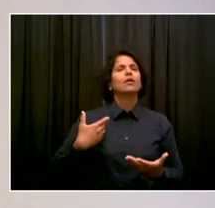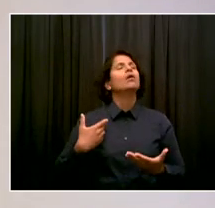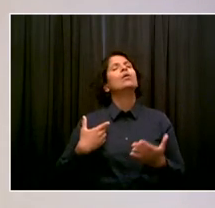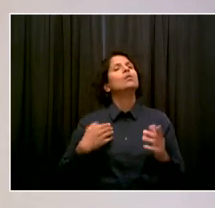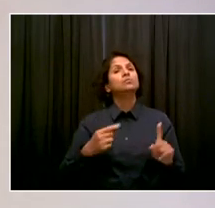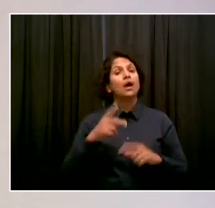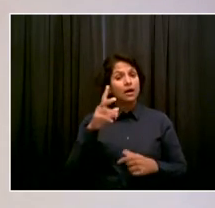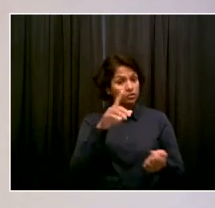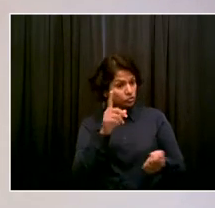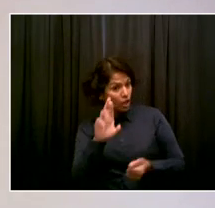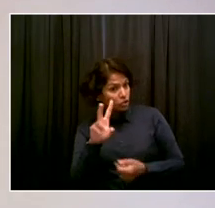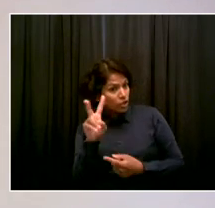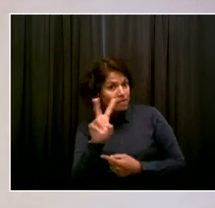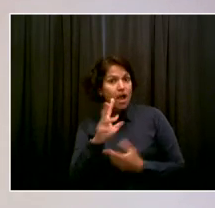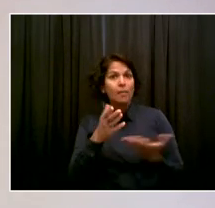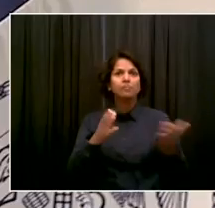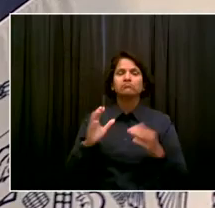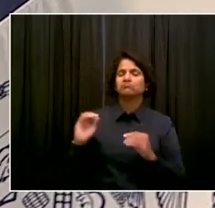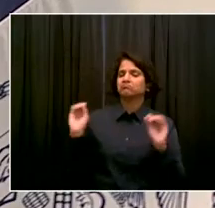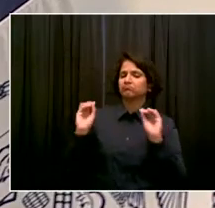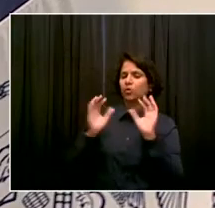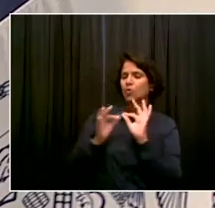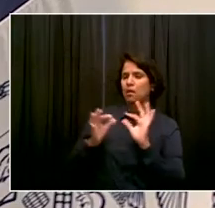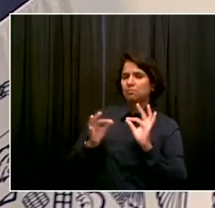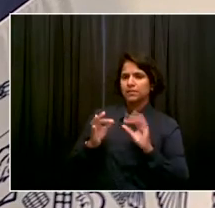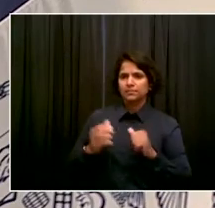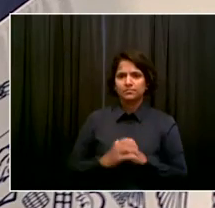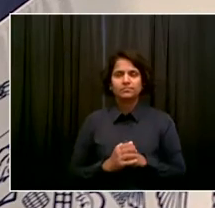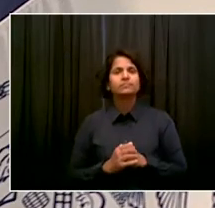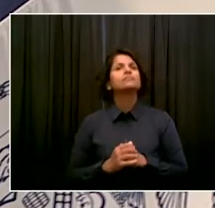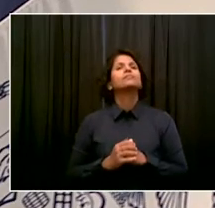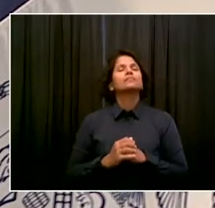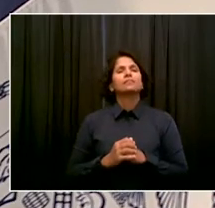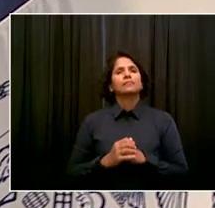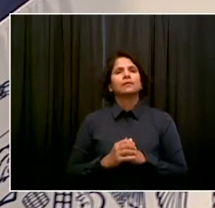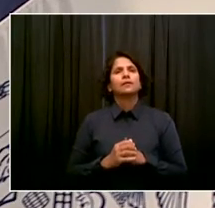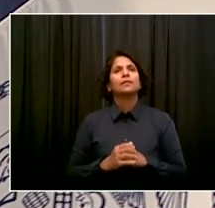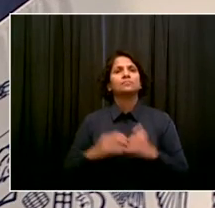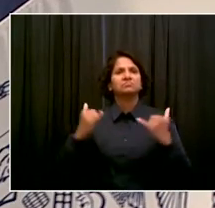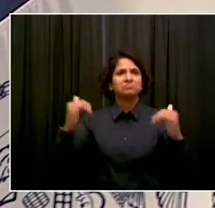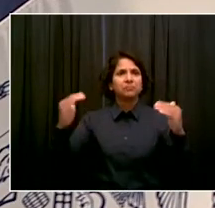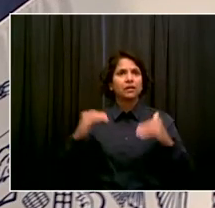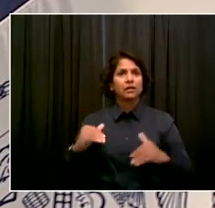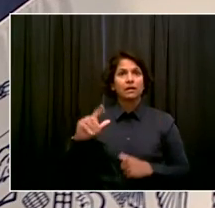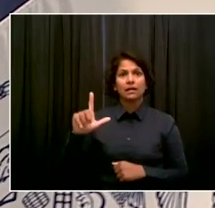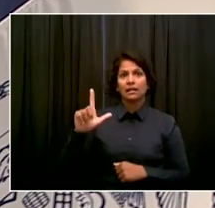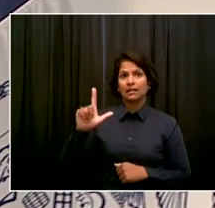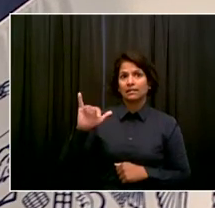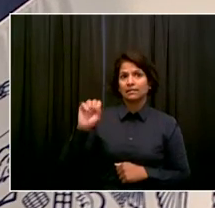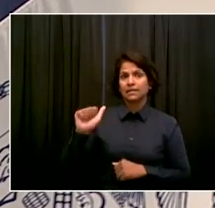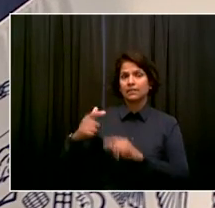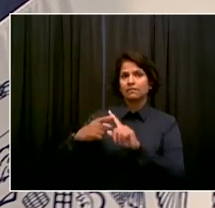Nothing more to add. Great. Okay. Go ahead. The next is Lisa Rosner from WCVS.